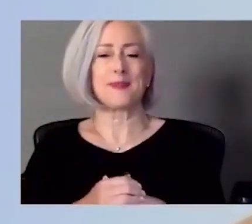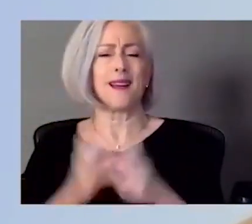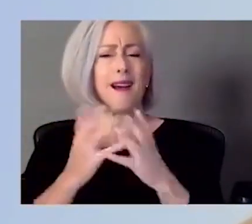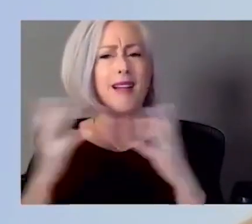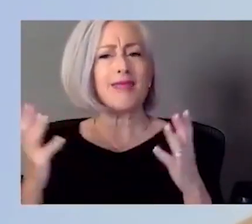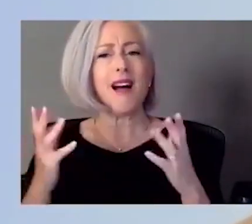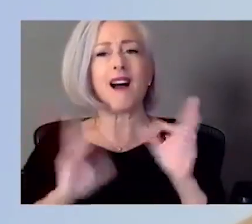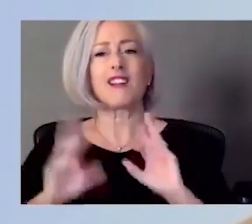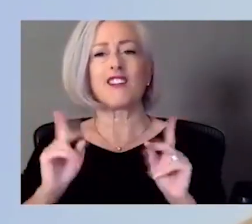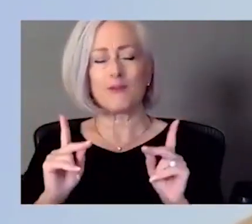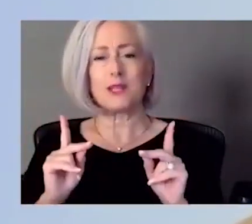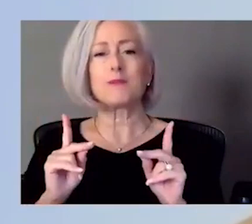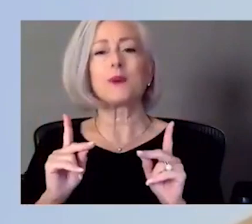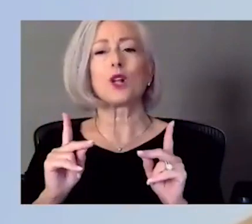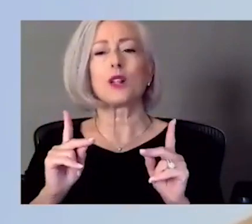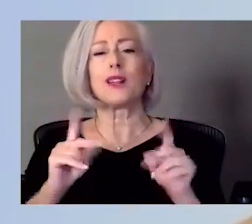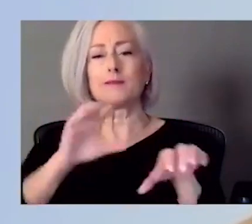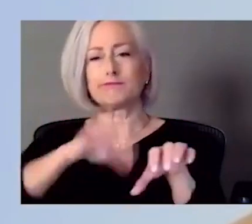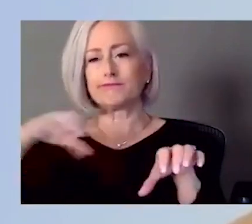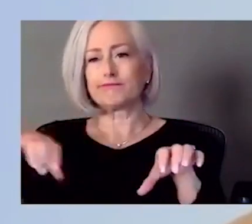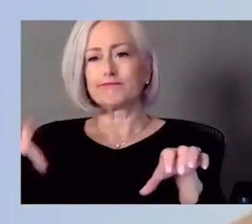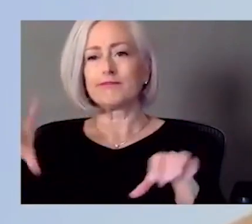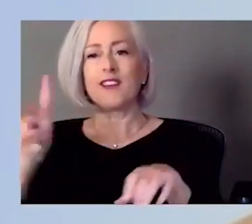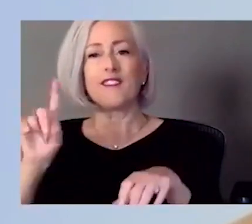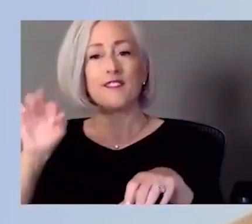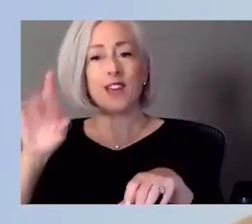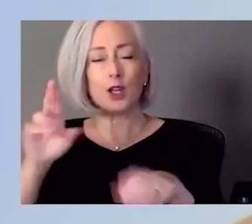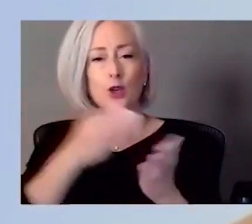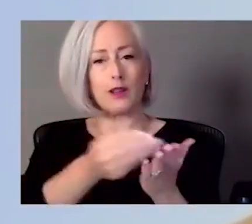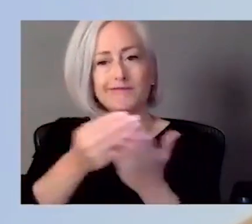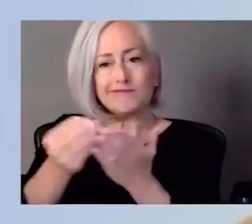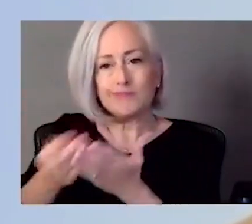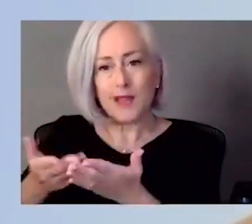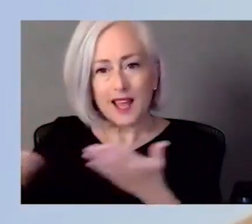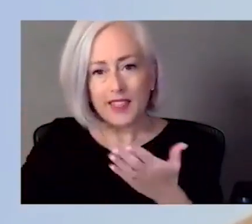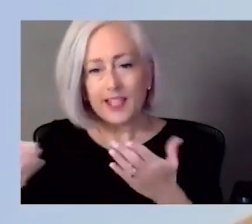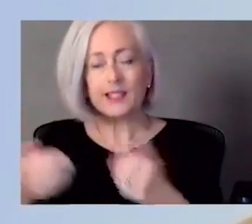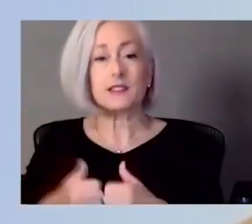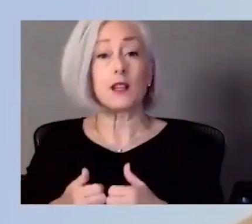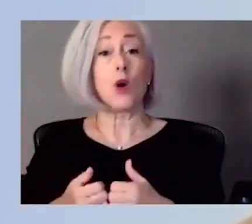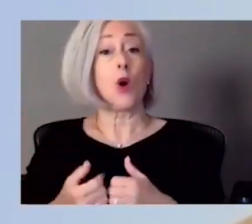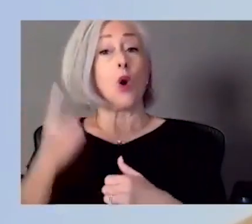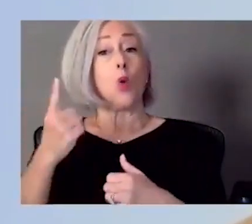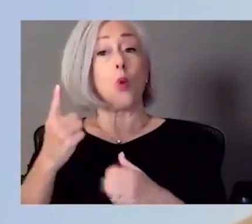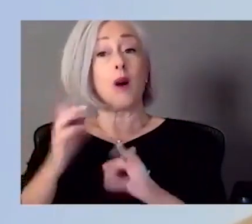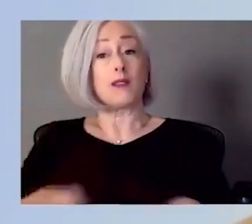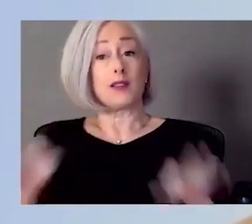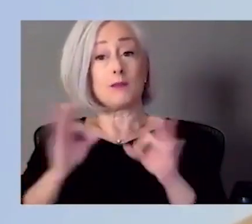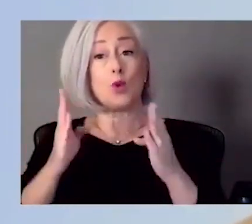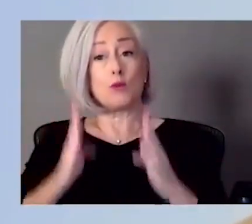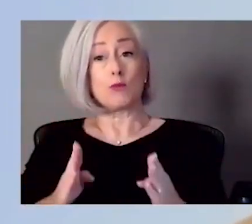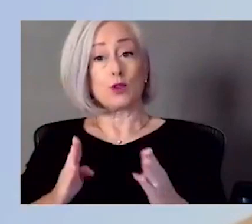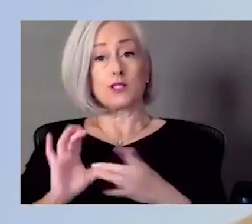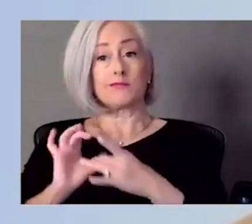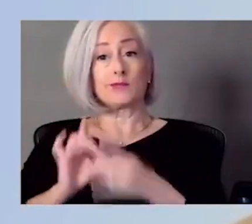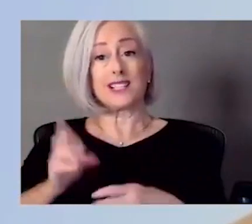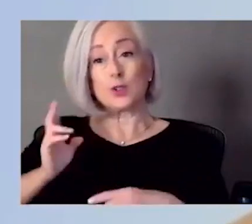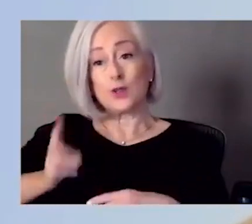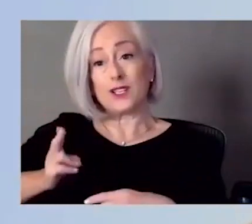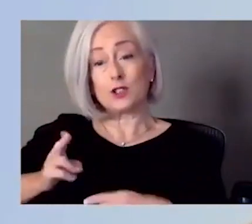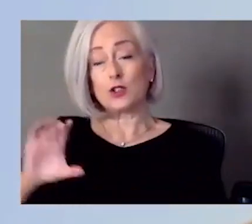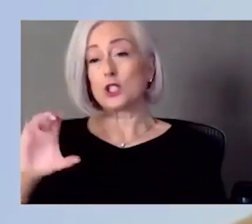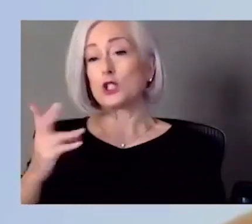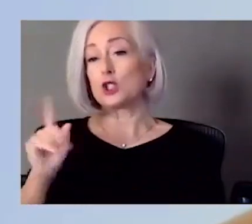participating in this year. We're going to feature, uh, one of the key historians in Kansas City, Kansas, uh, Chester Owens.